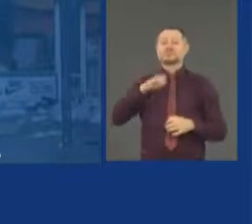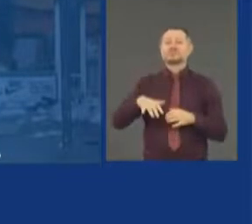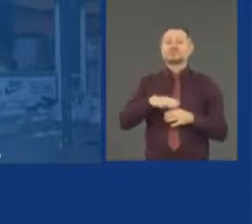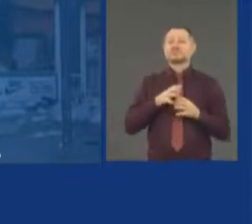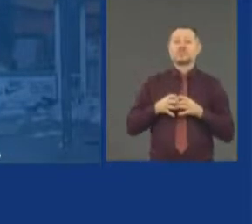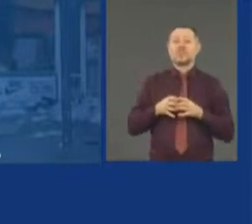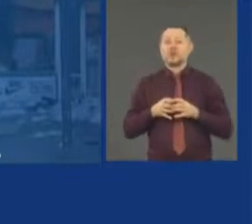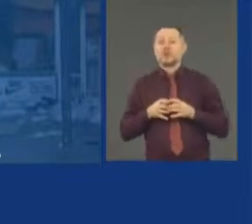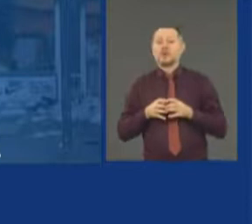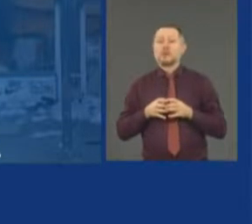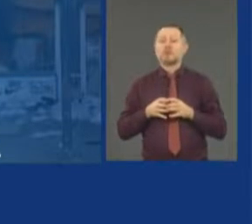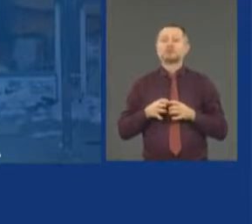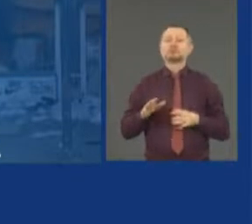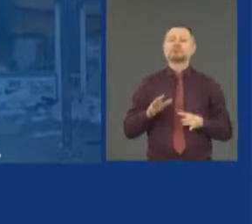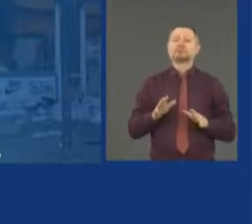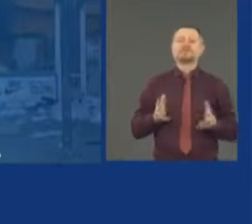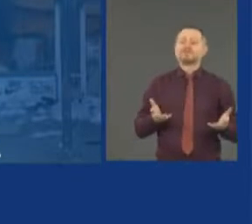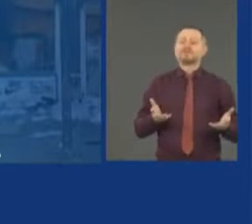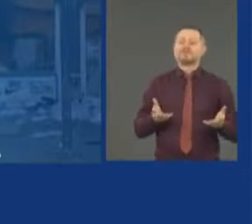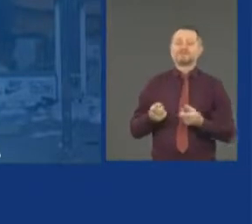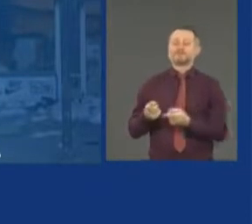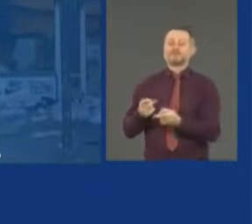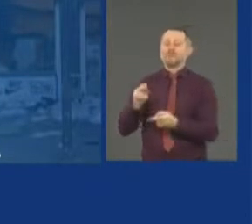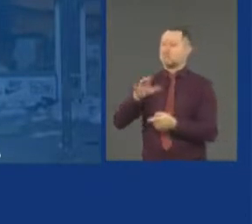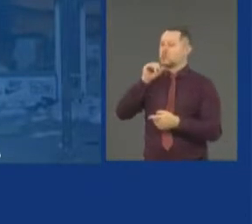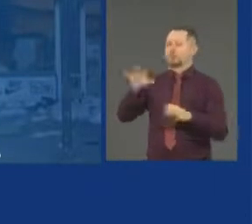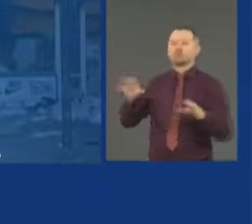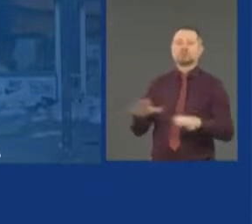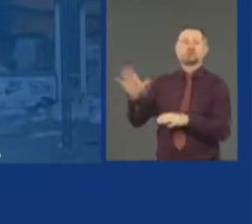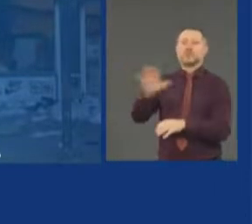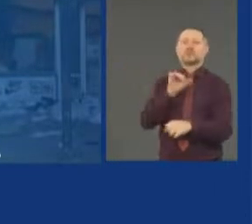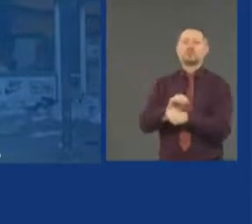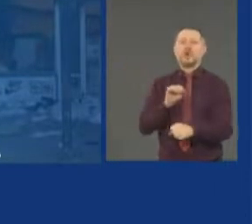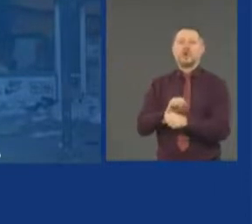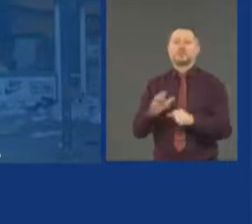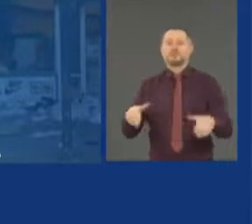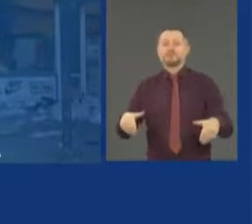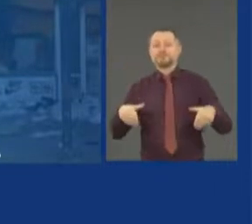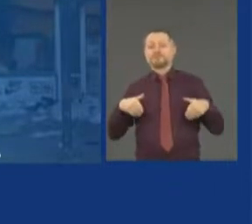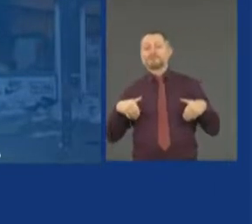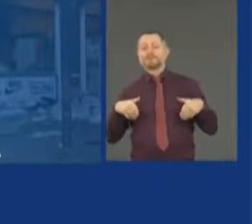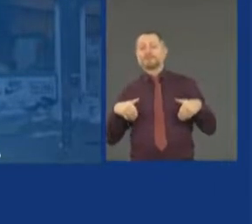effective at doing their job last night, period.